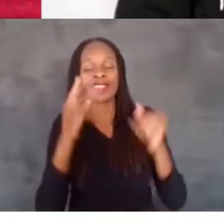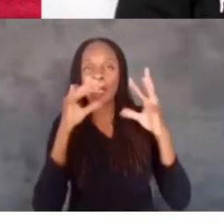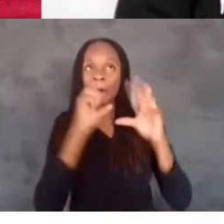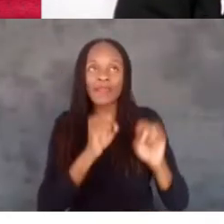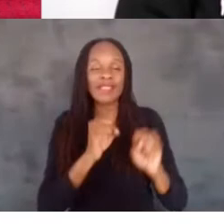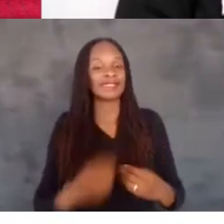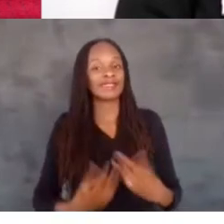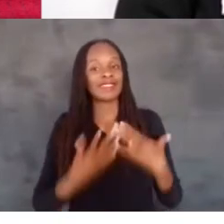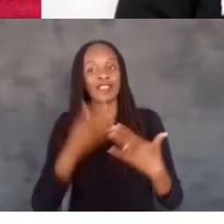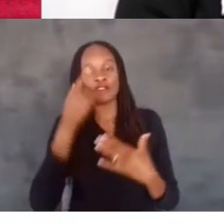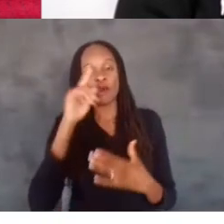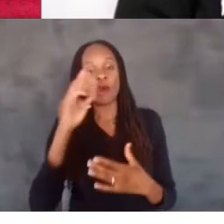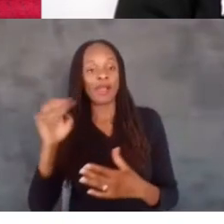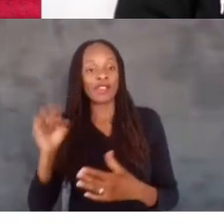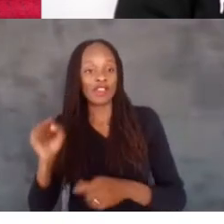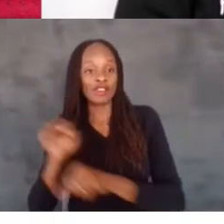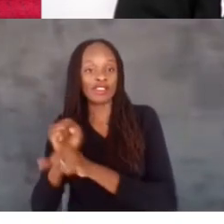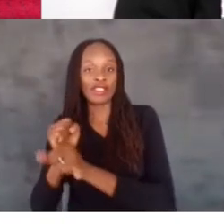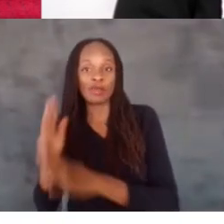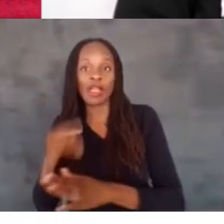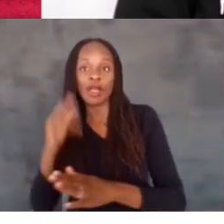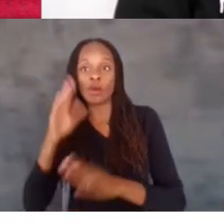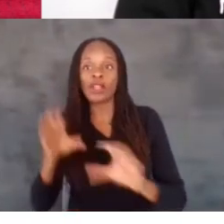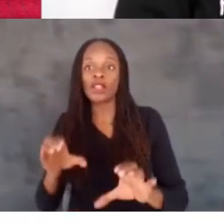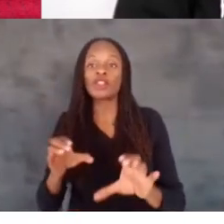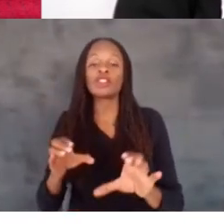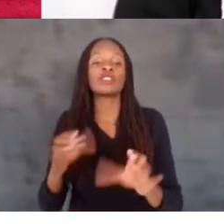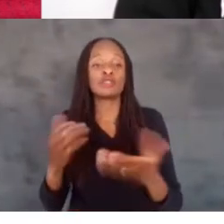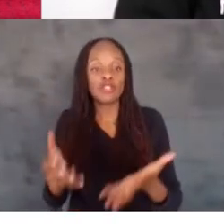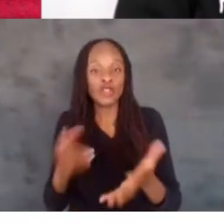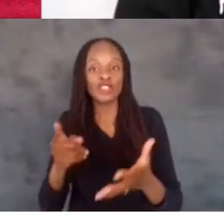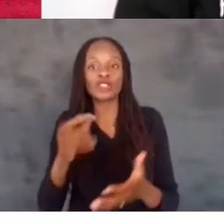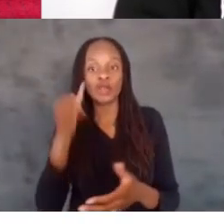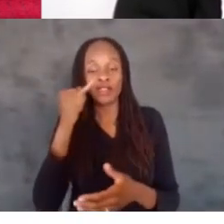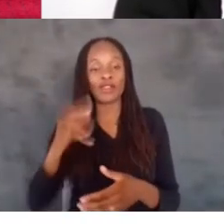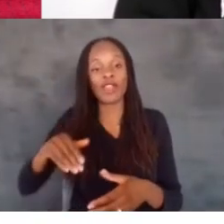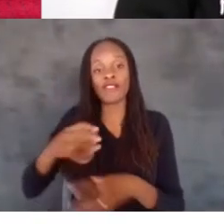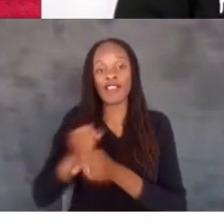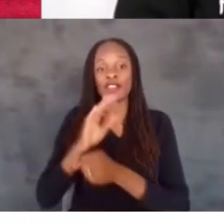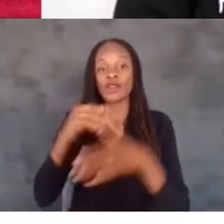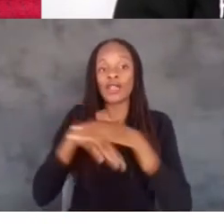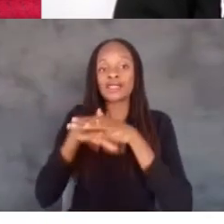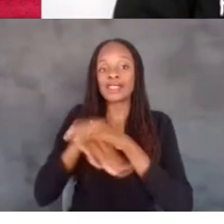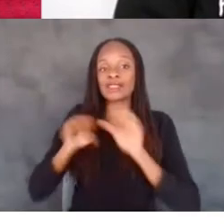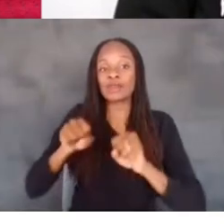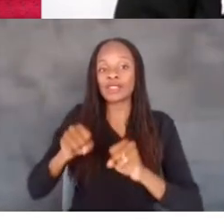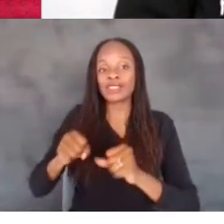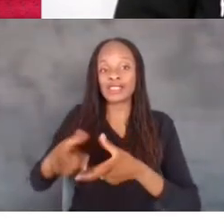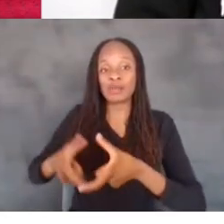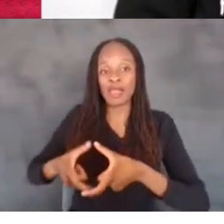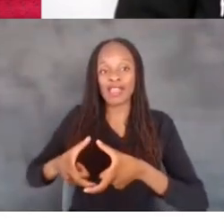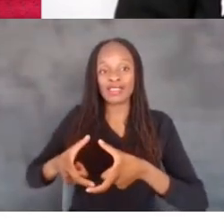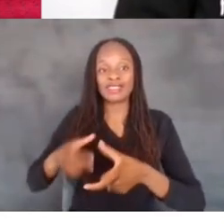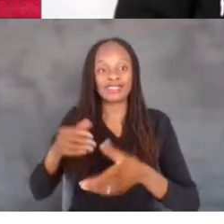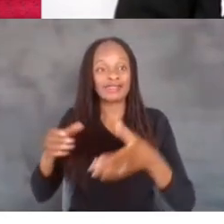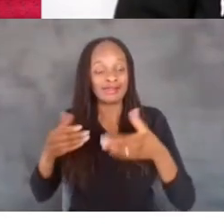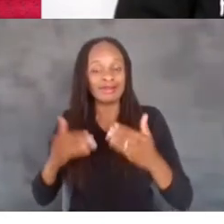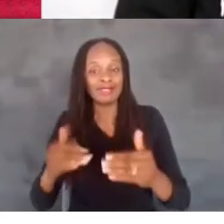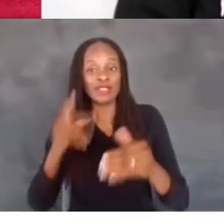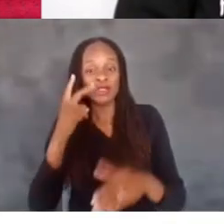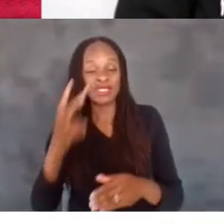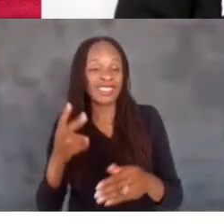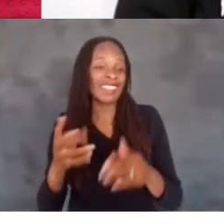For Microsoft employees, I would encourage you, if you haven't gotten your accessibility badge yet, please do that. I mean, you've seen so much talent here today.